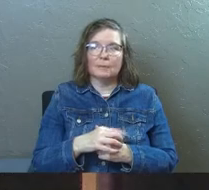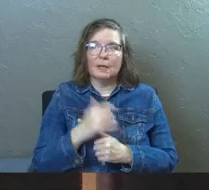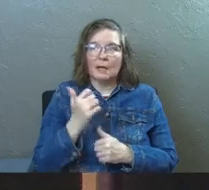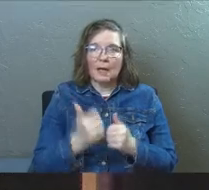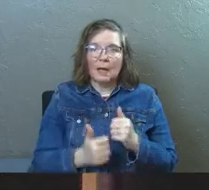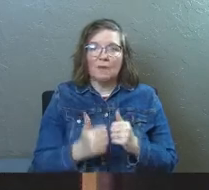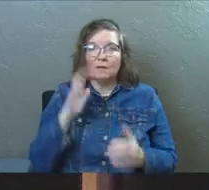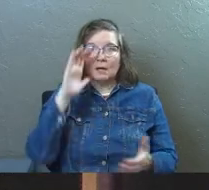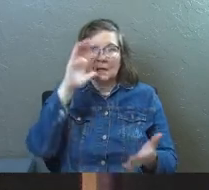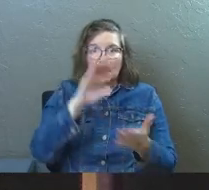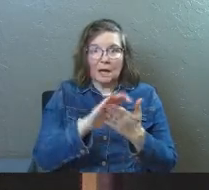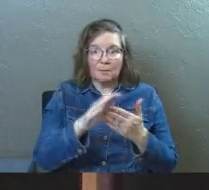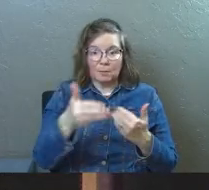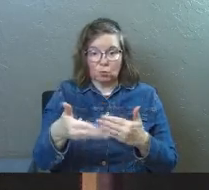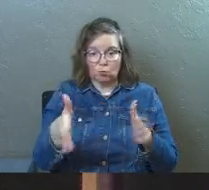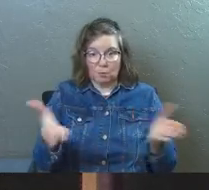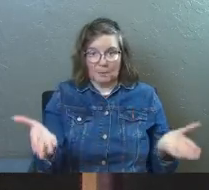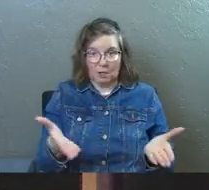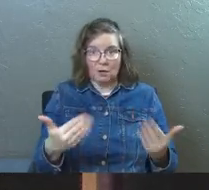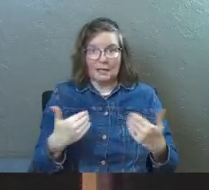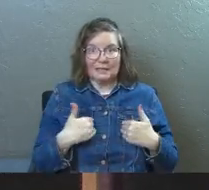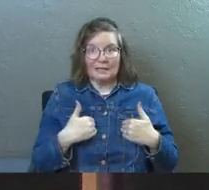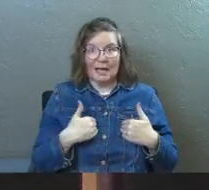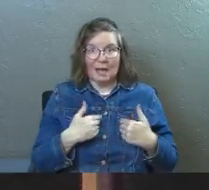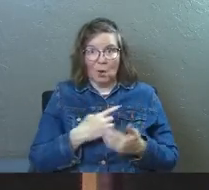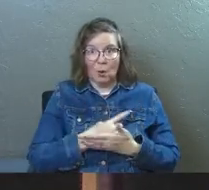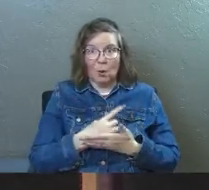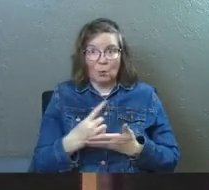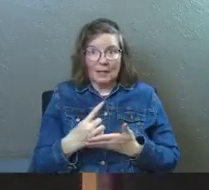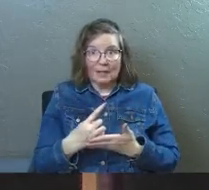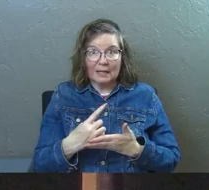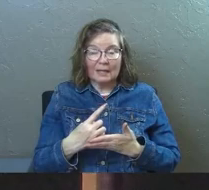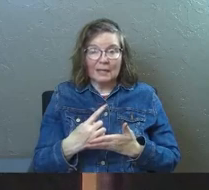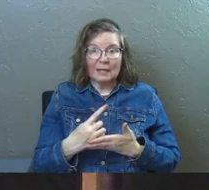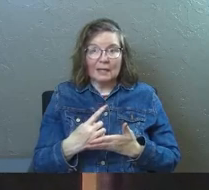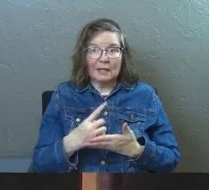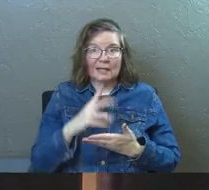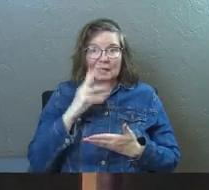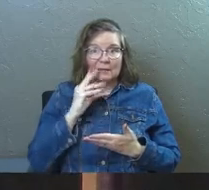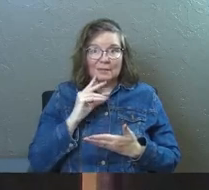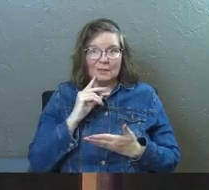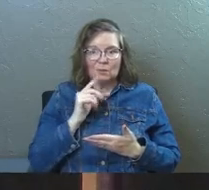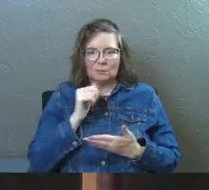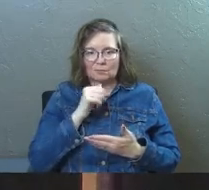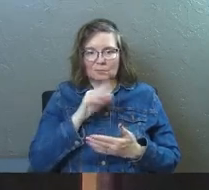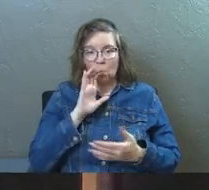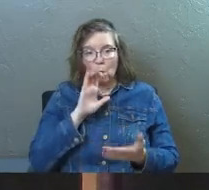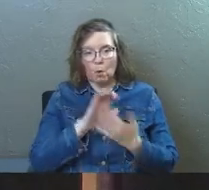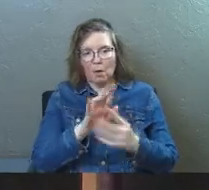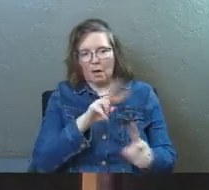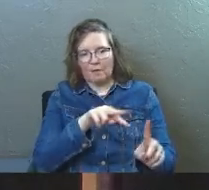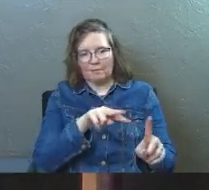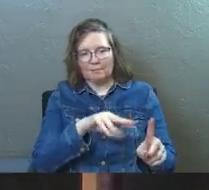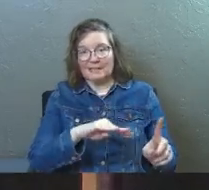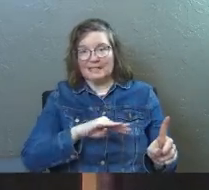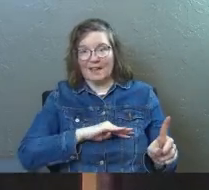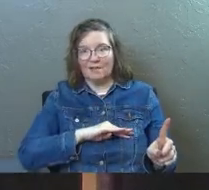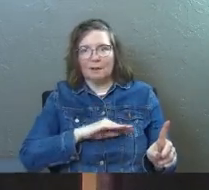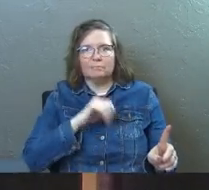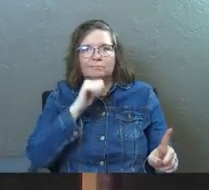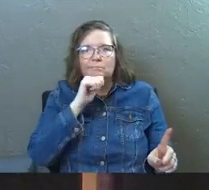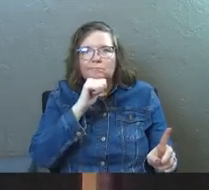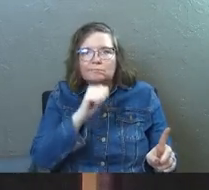Every single husband in this room has had a week where you were not satisfied by your wife.